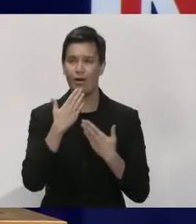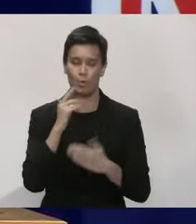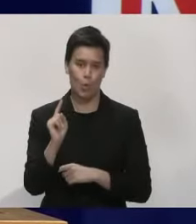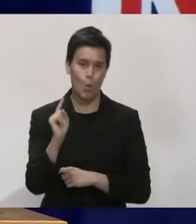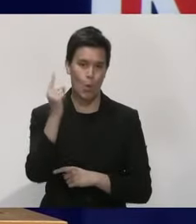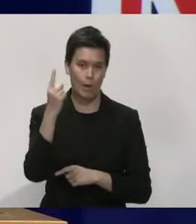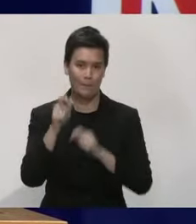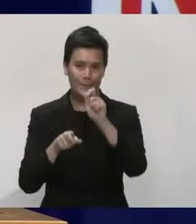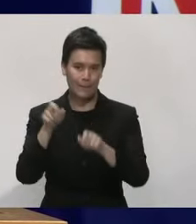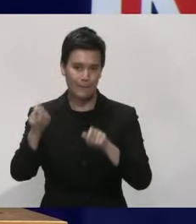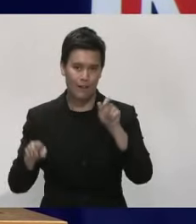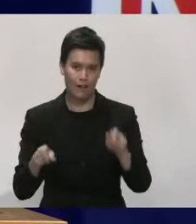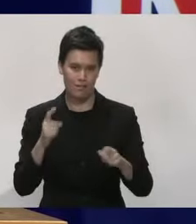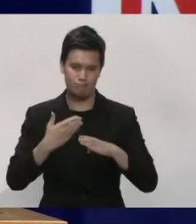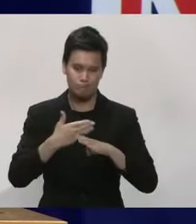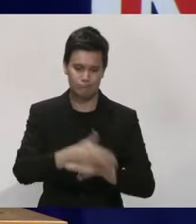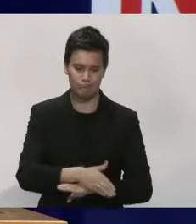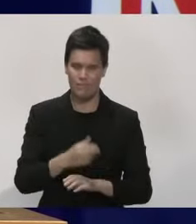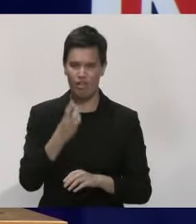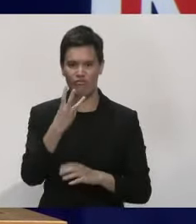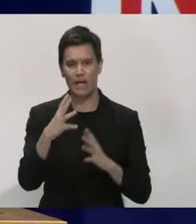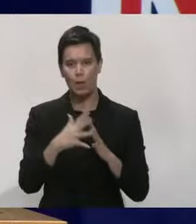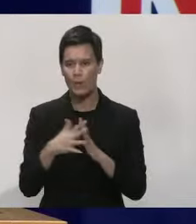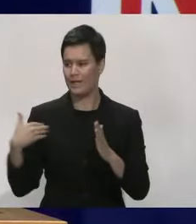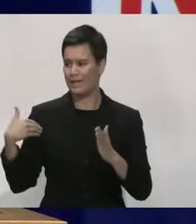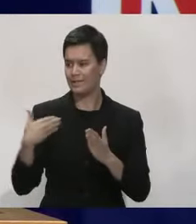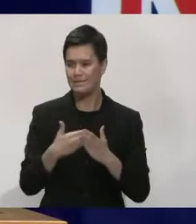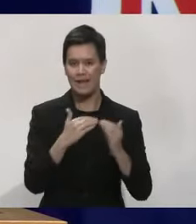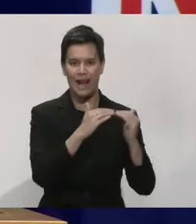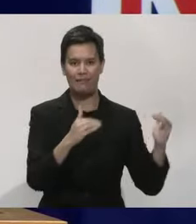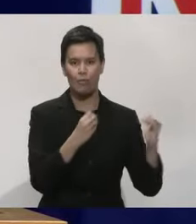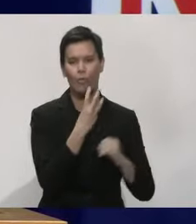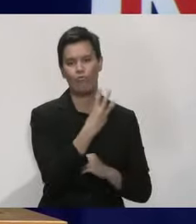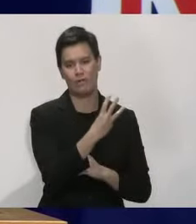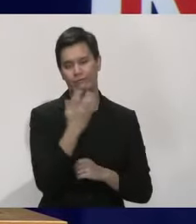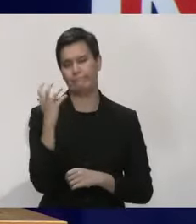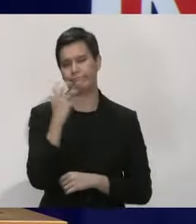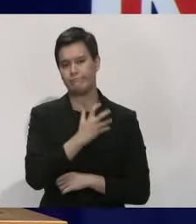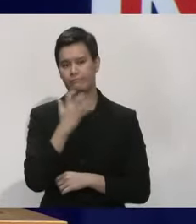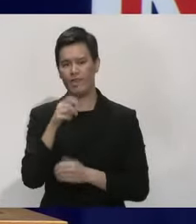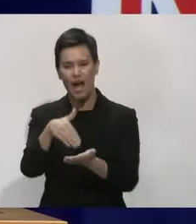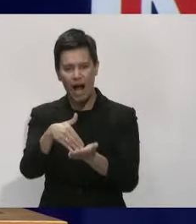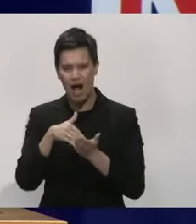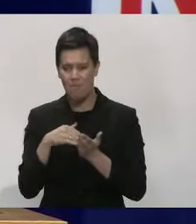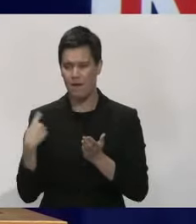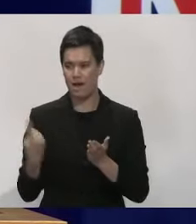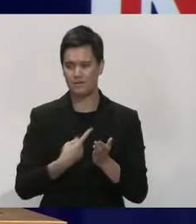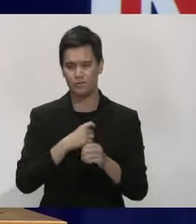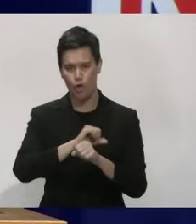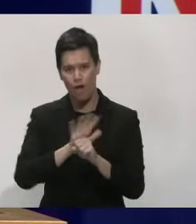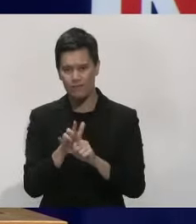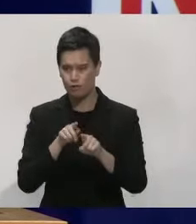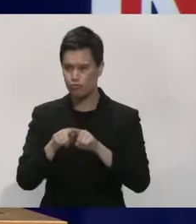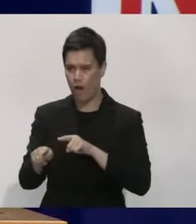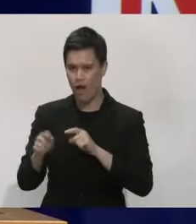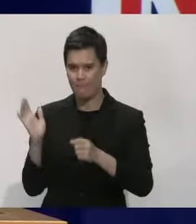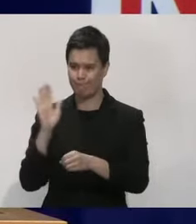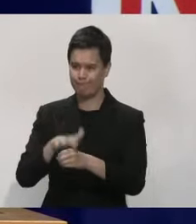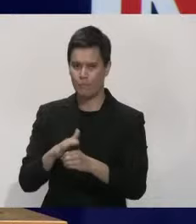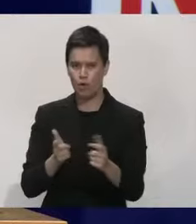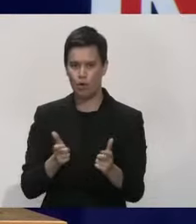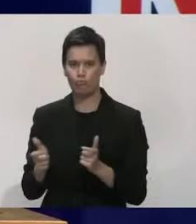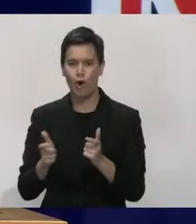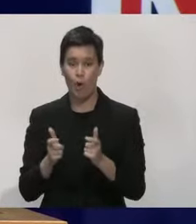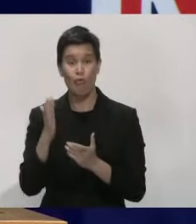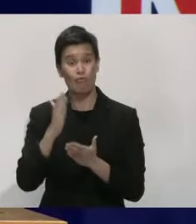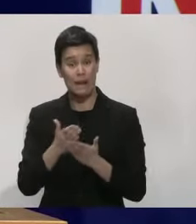for their work over the last three weeks to help support this response to this outbreak. It has been of